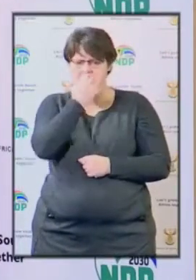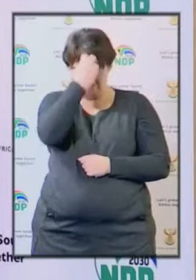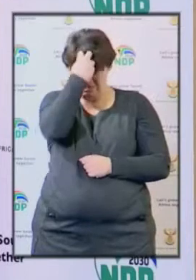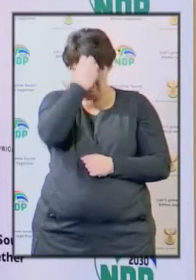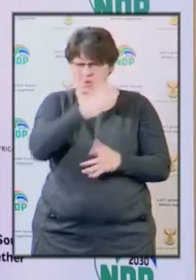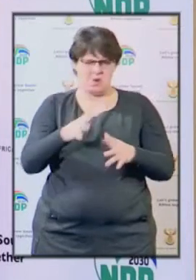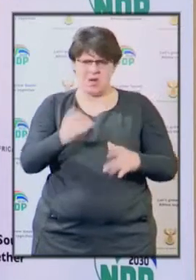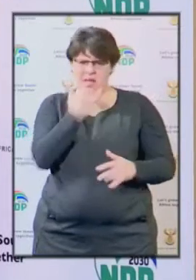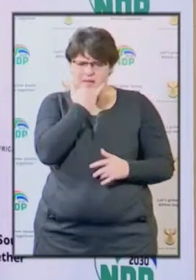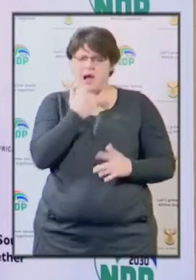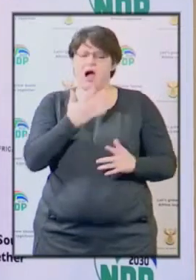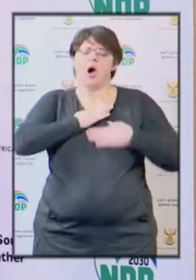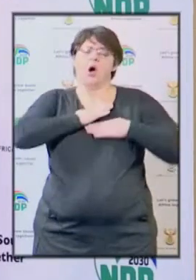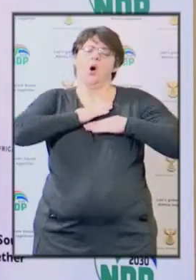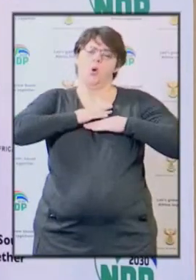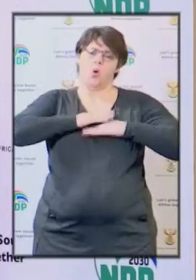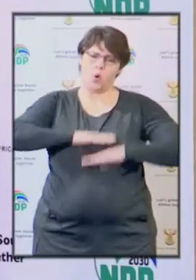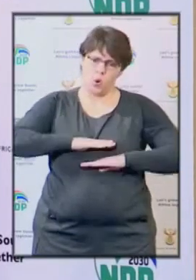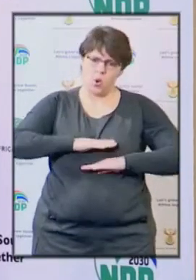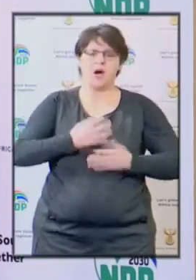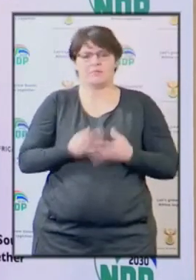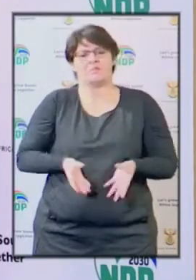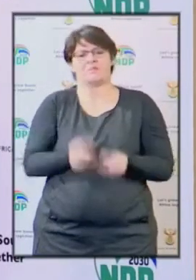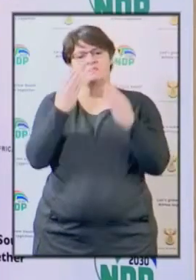been relieved to see such.